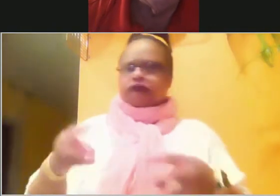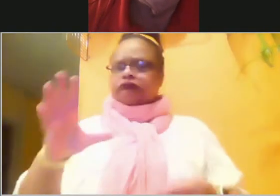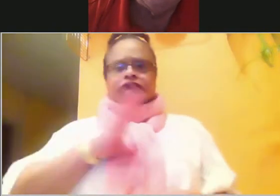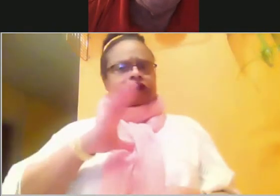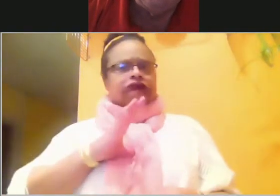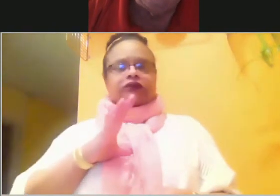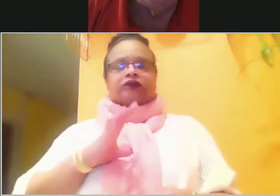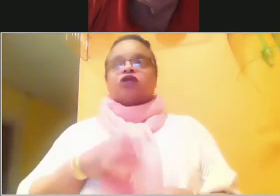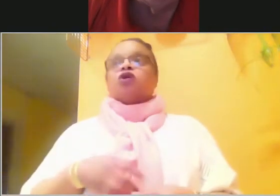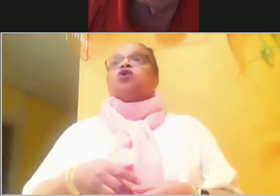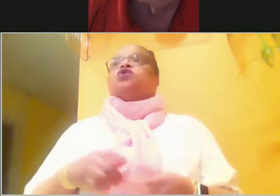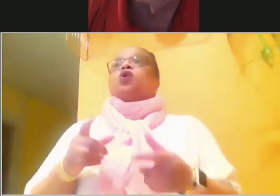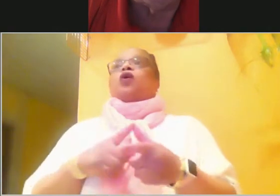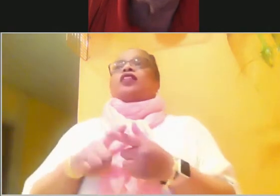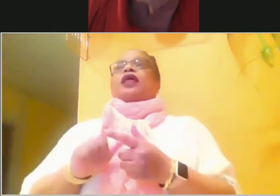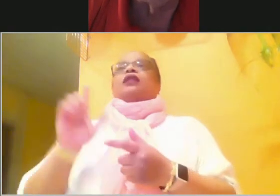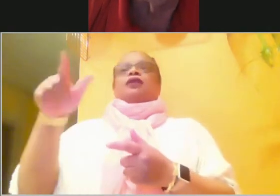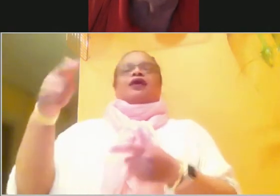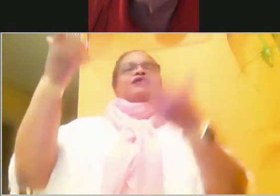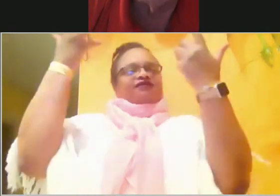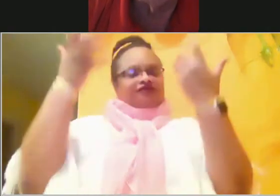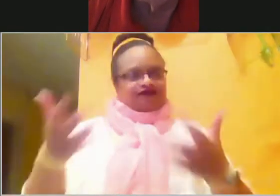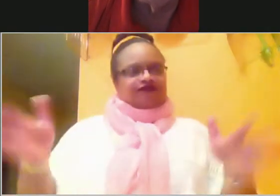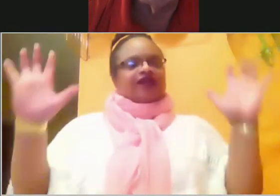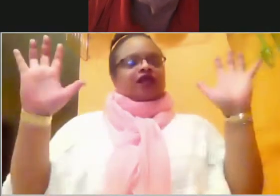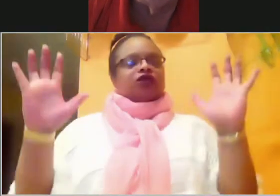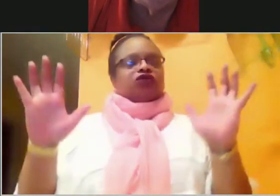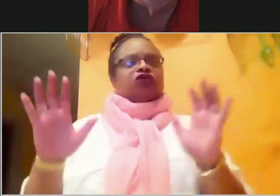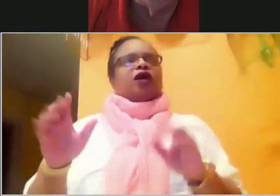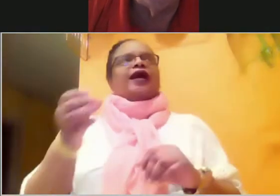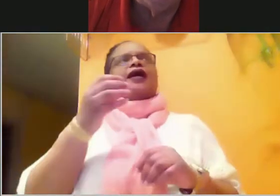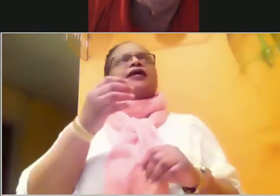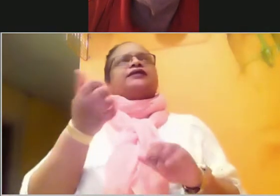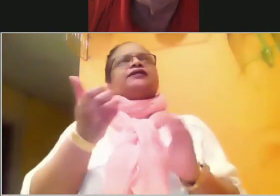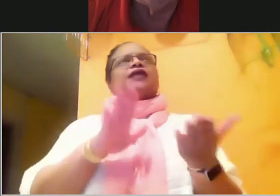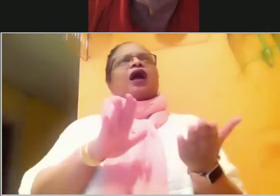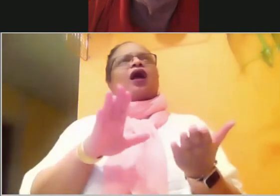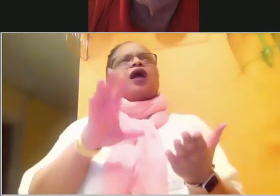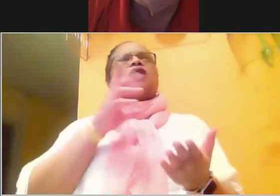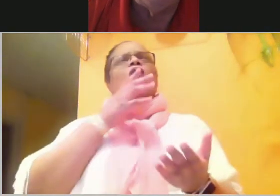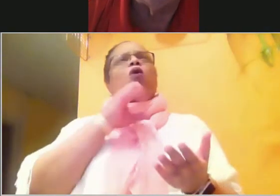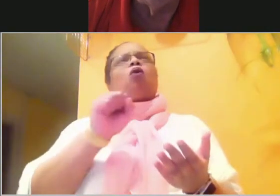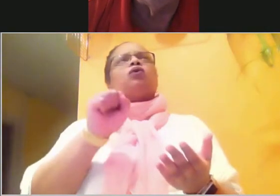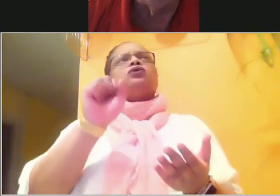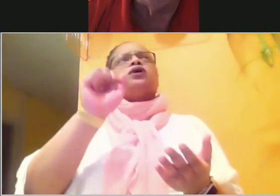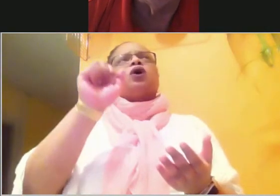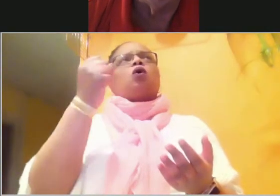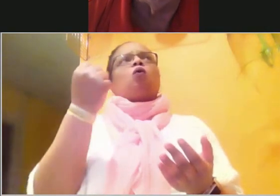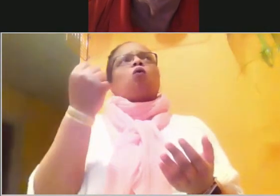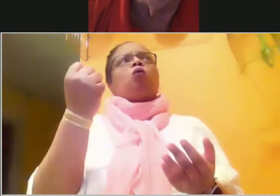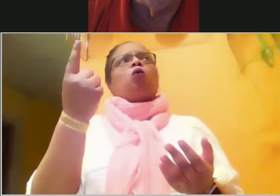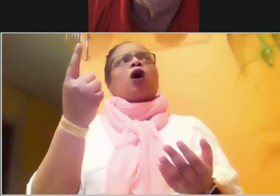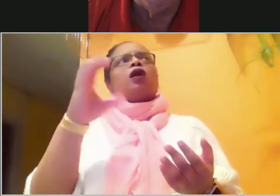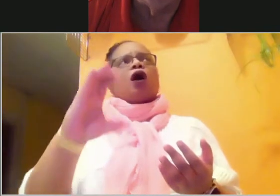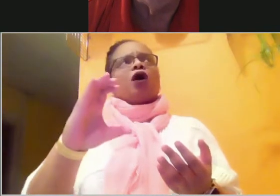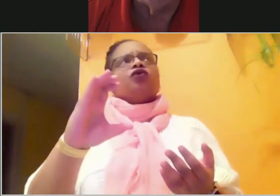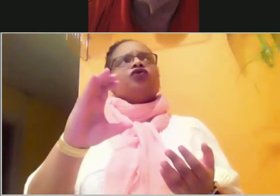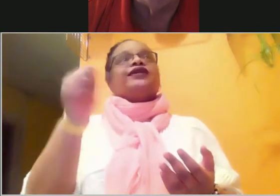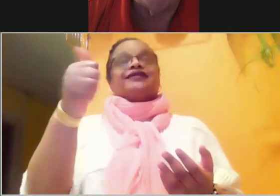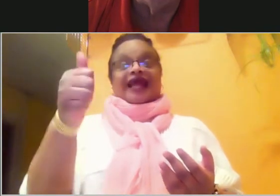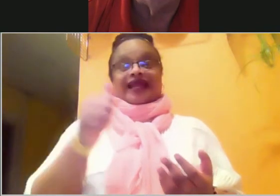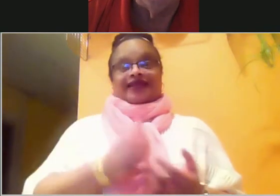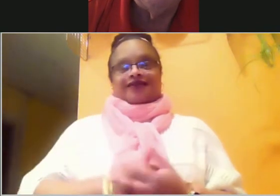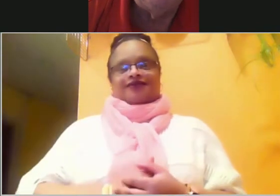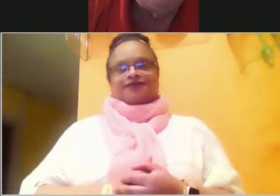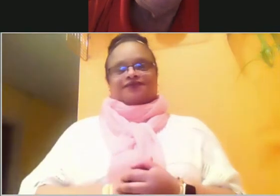So you see, Joshua's continued faith with God never failed, never lost the war, never